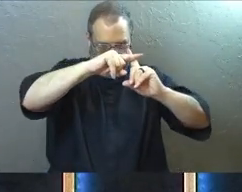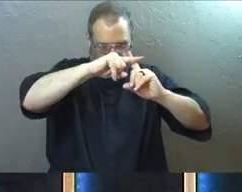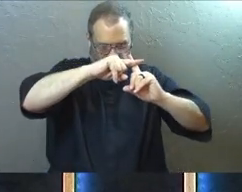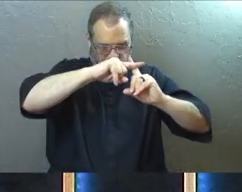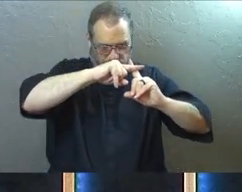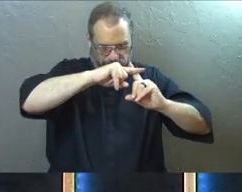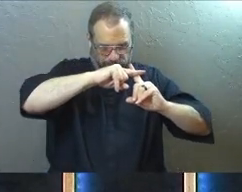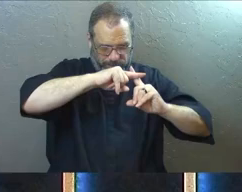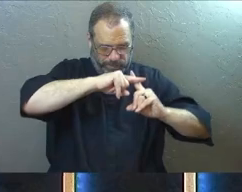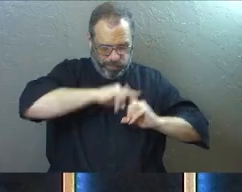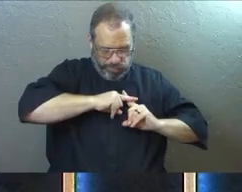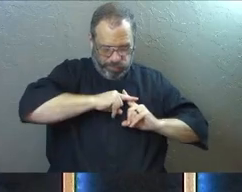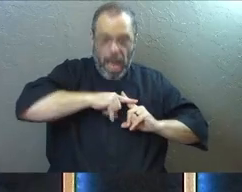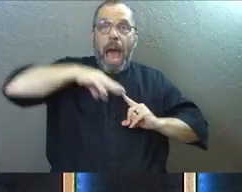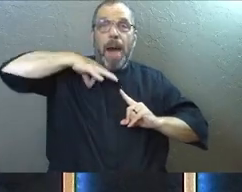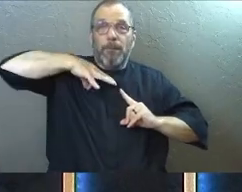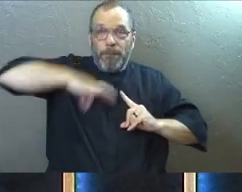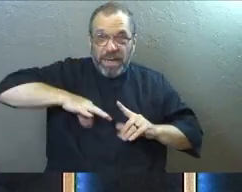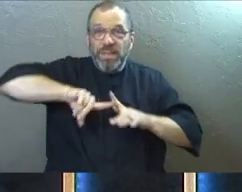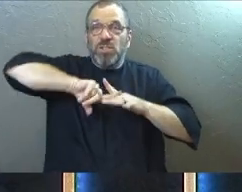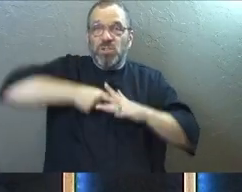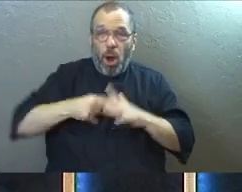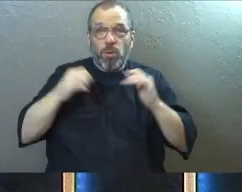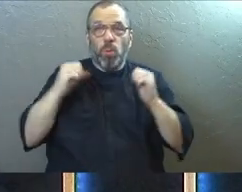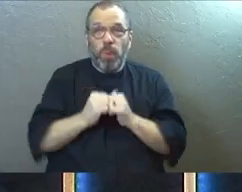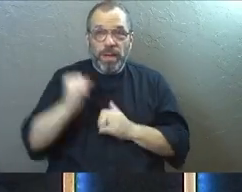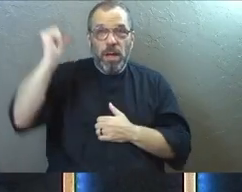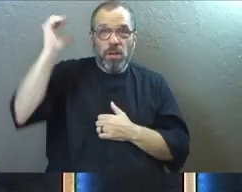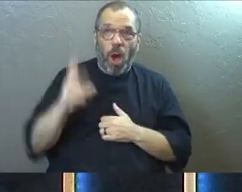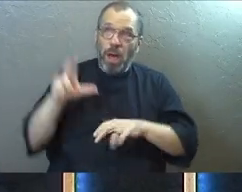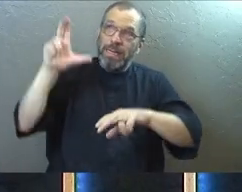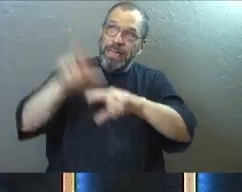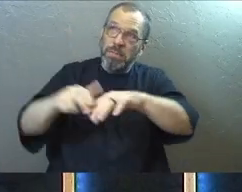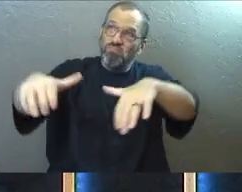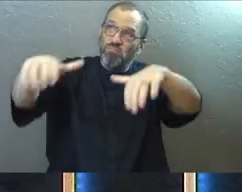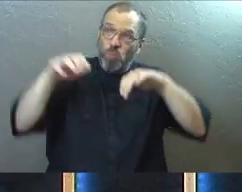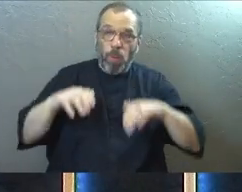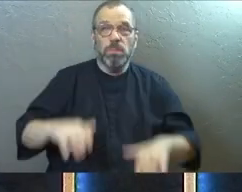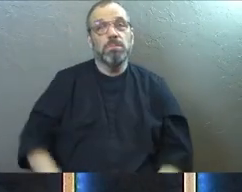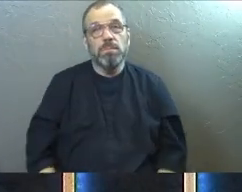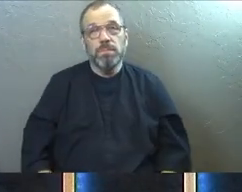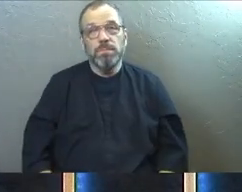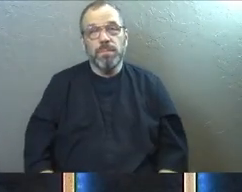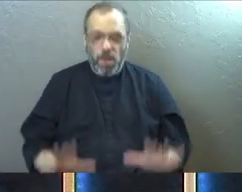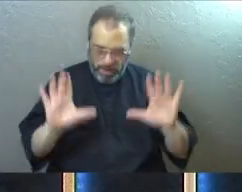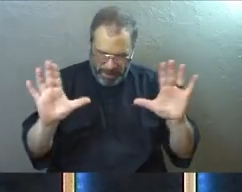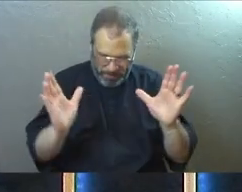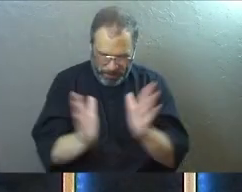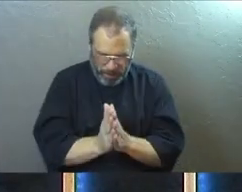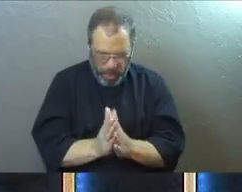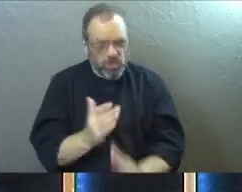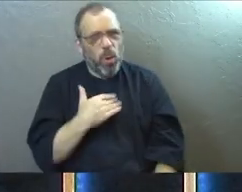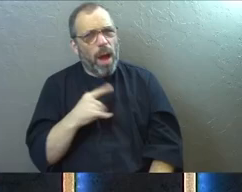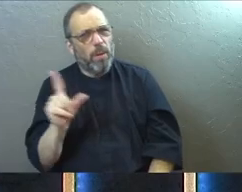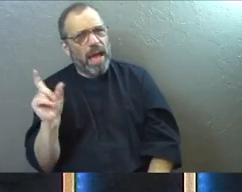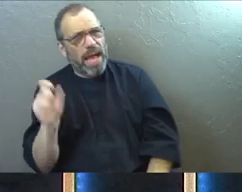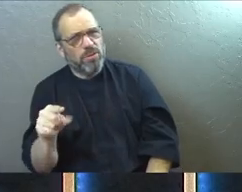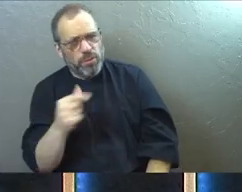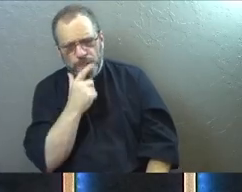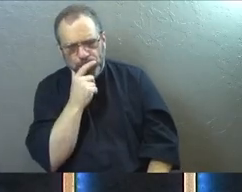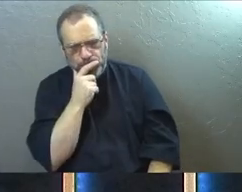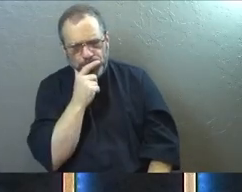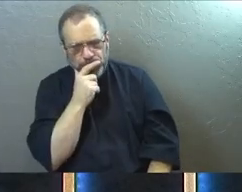get to walk boldly and confidently into the throne room of God. So here's my question for us.